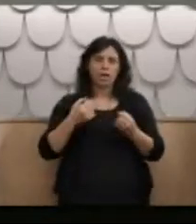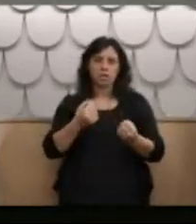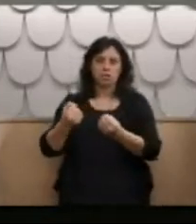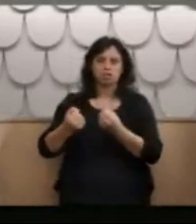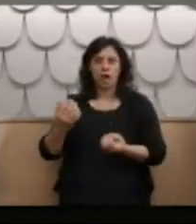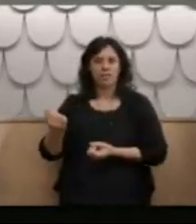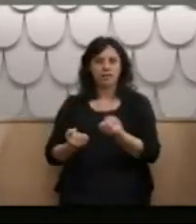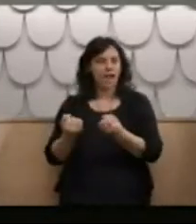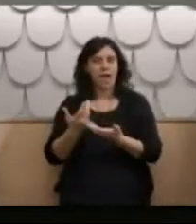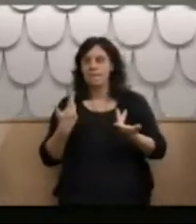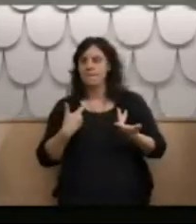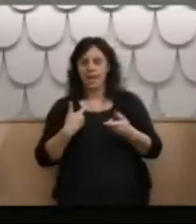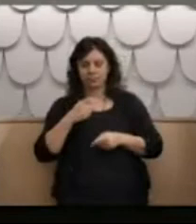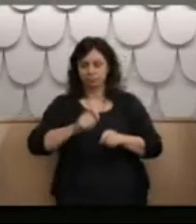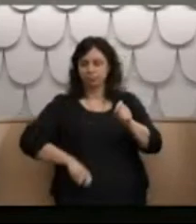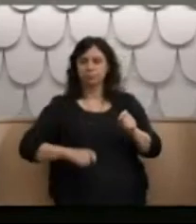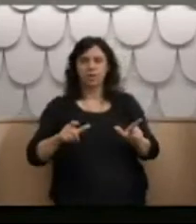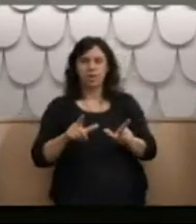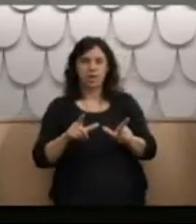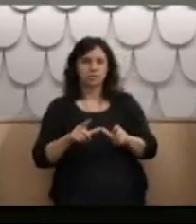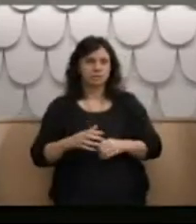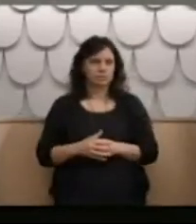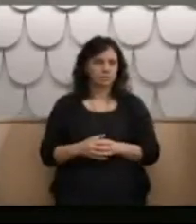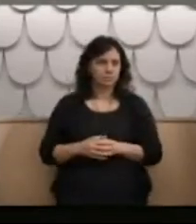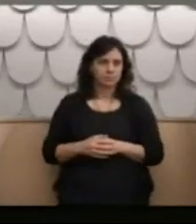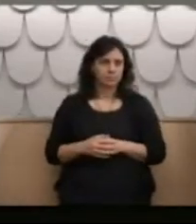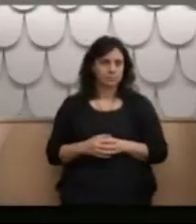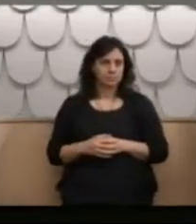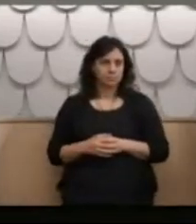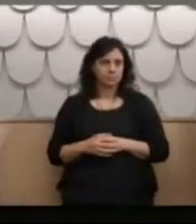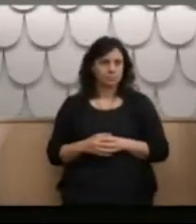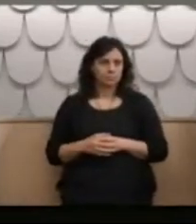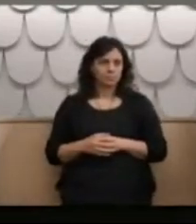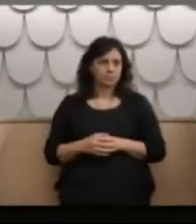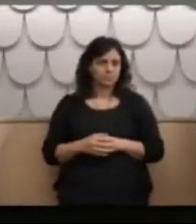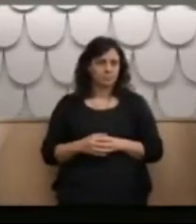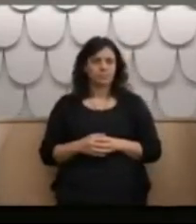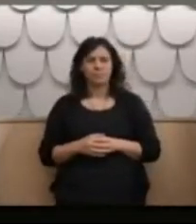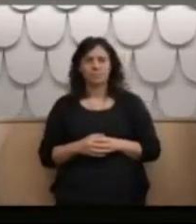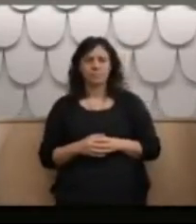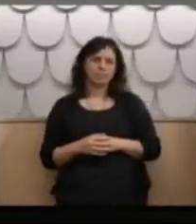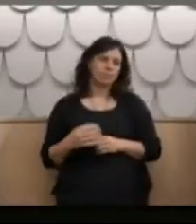I went through so many hiding at Borstall. I can't remember why. My head smashed